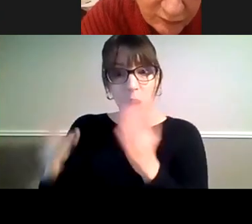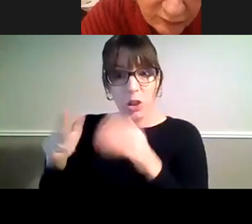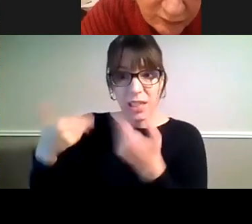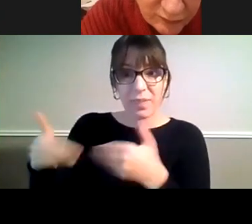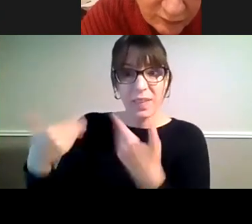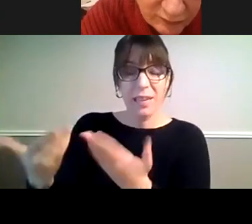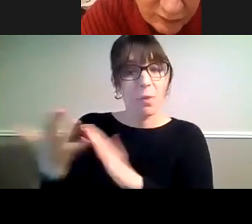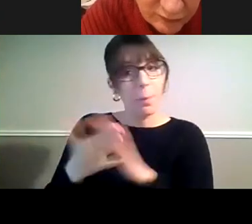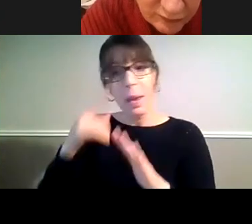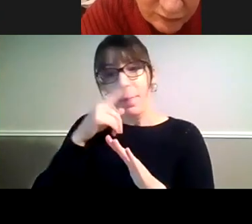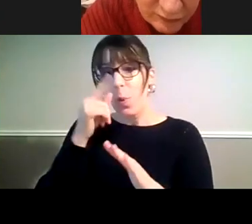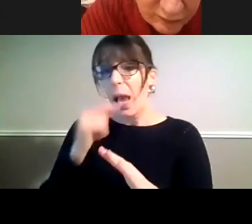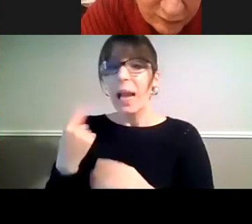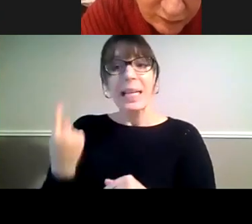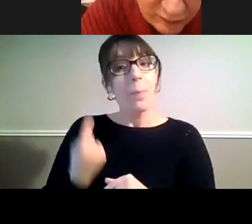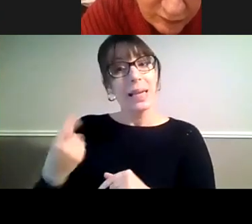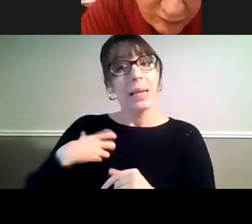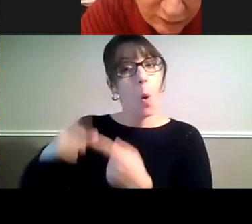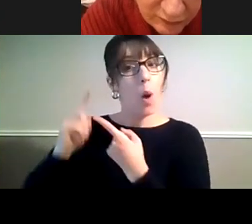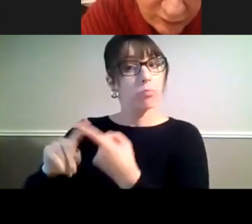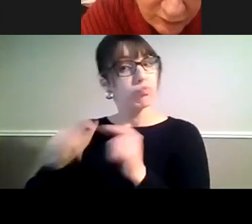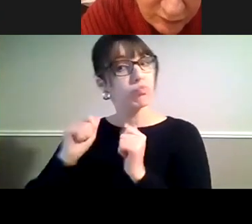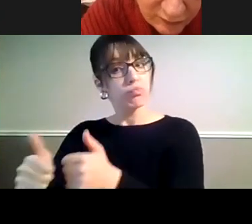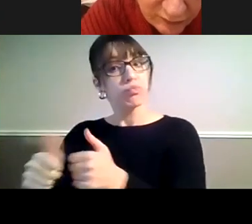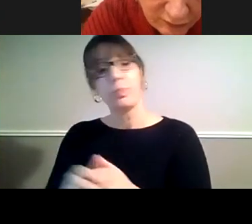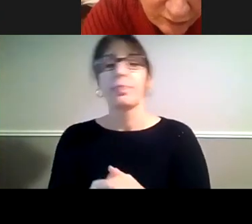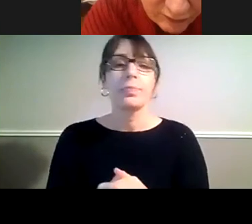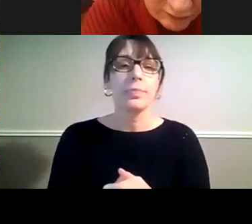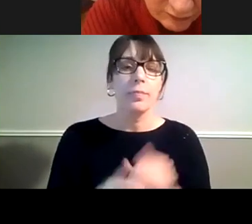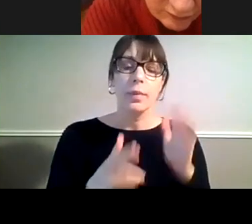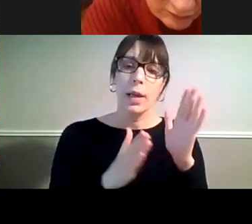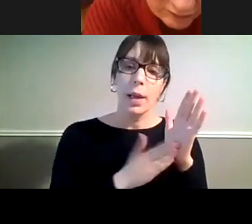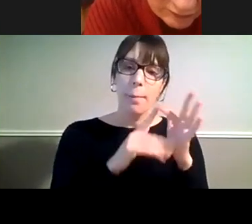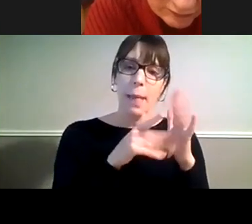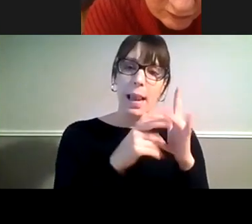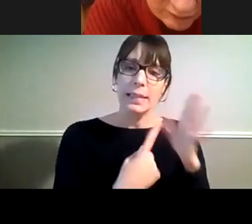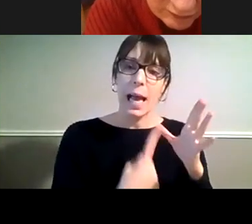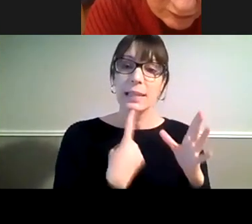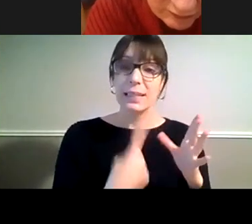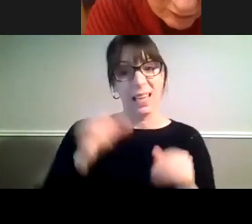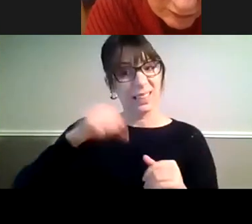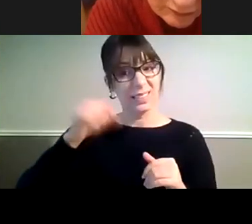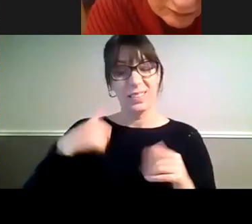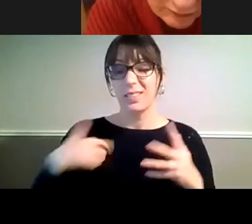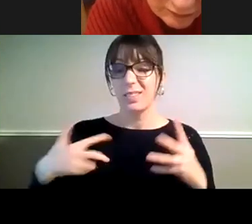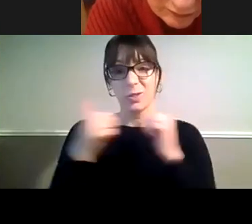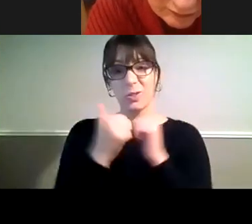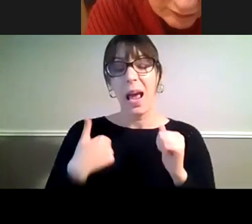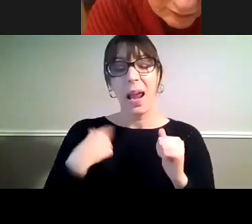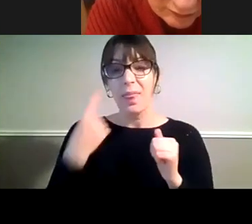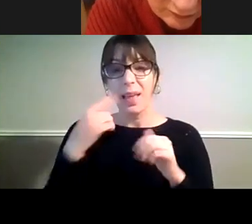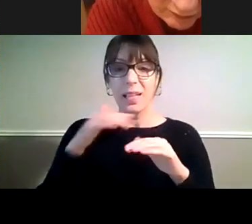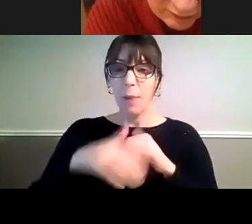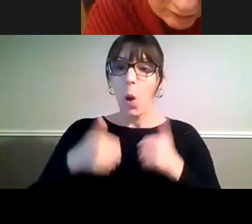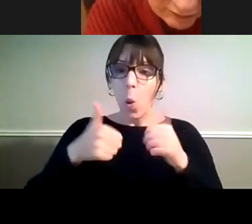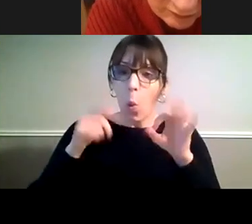And it's, you know, it's all about quality of life outcomes as well. I know for me, regardless of the fact that I'm under 65, without the AT that I